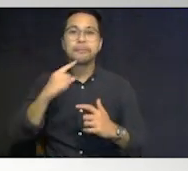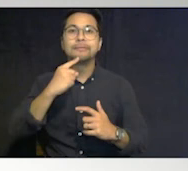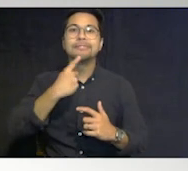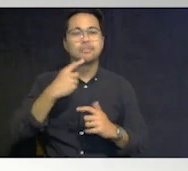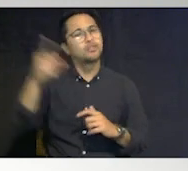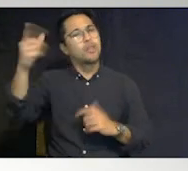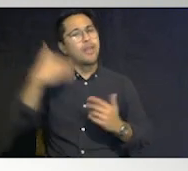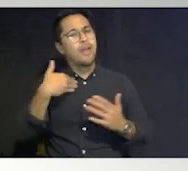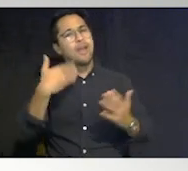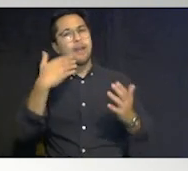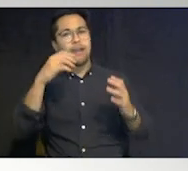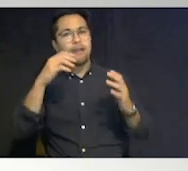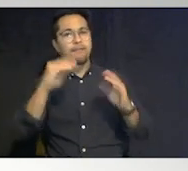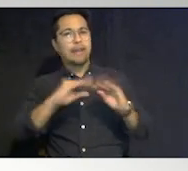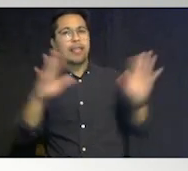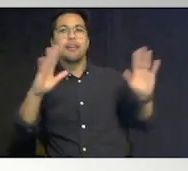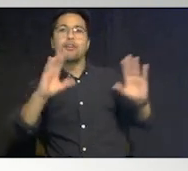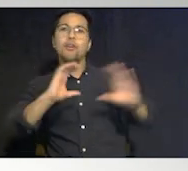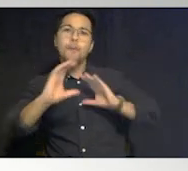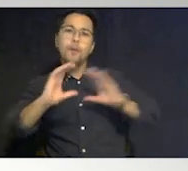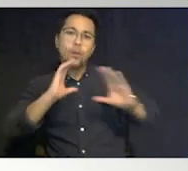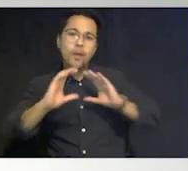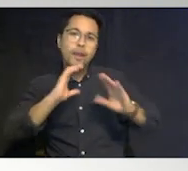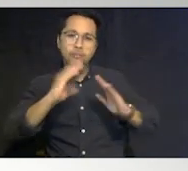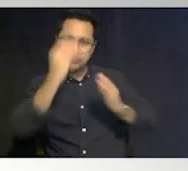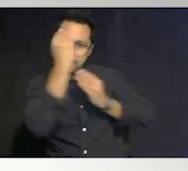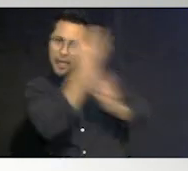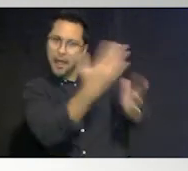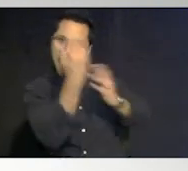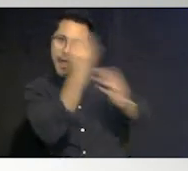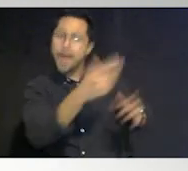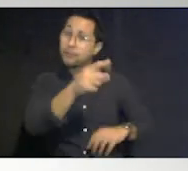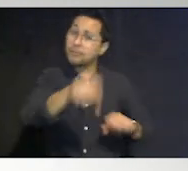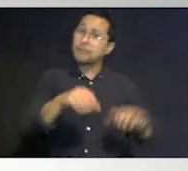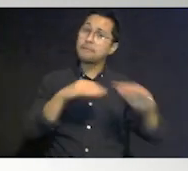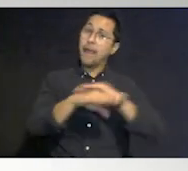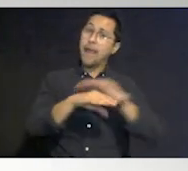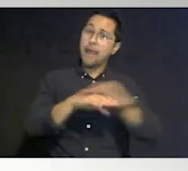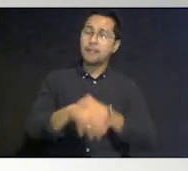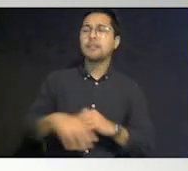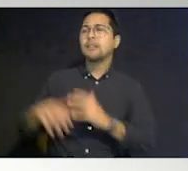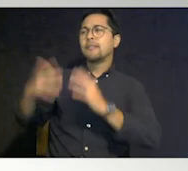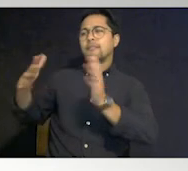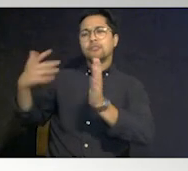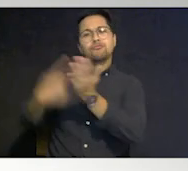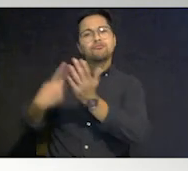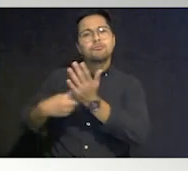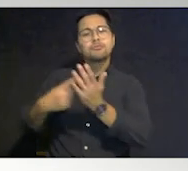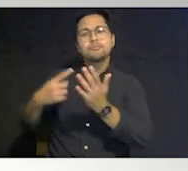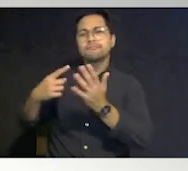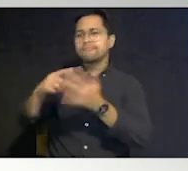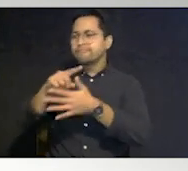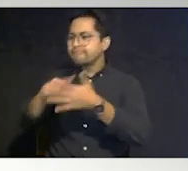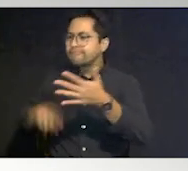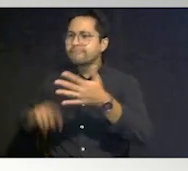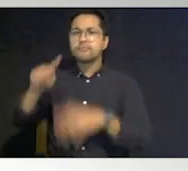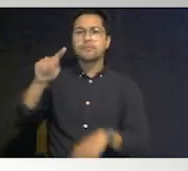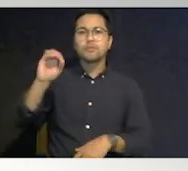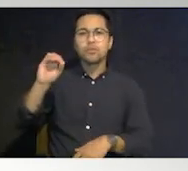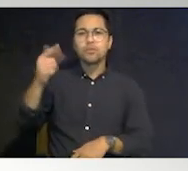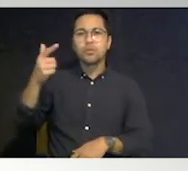communication set up that that you can access we covered resources extensively from everything from to-go kits